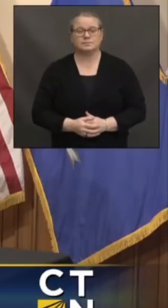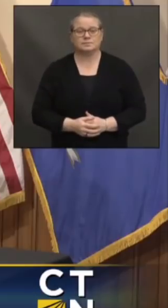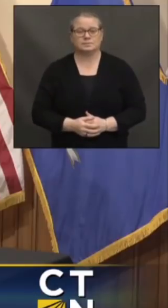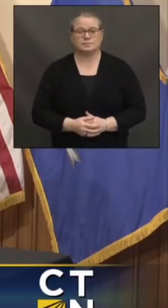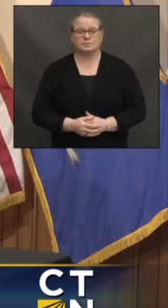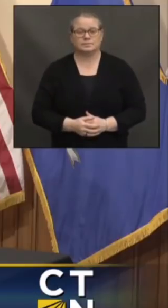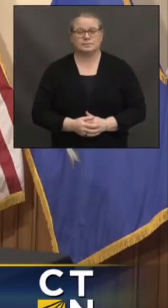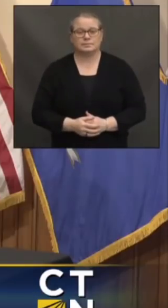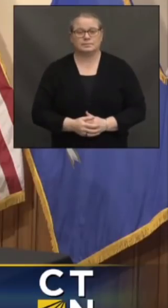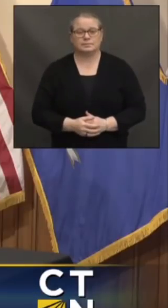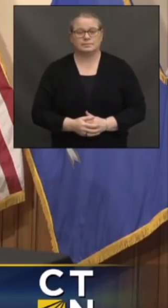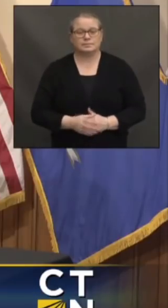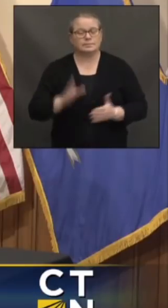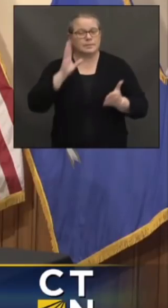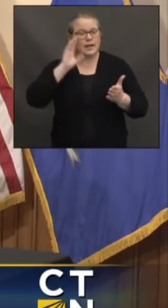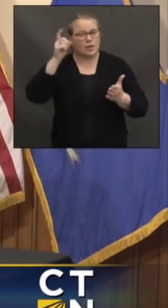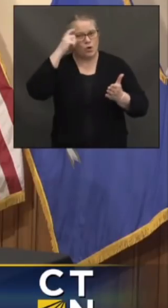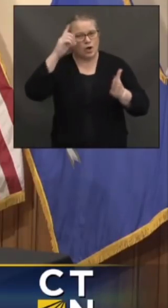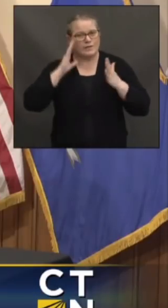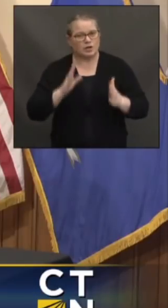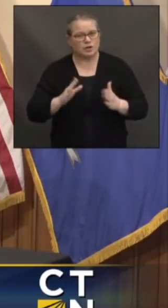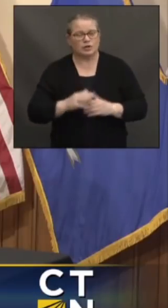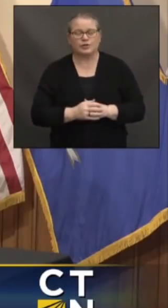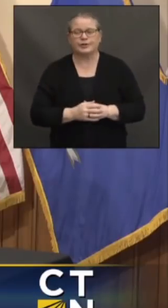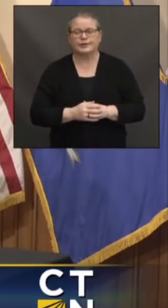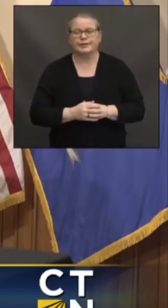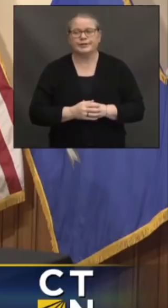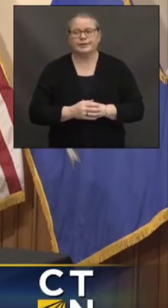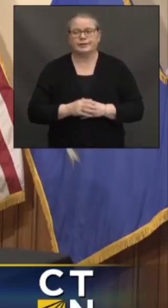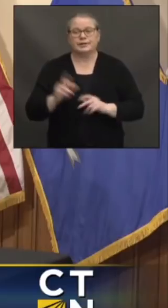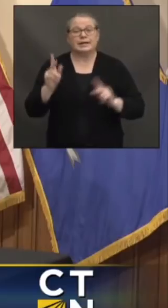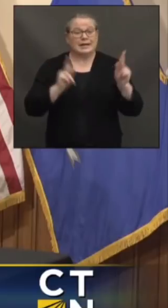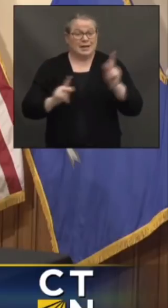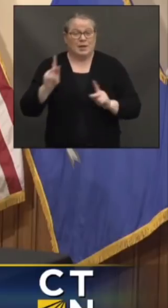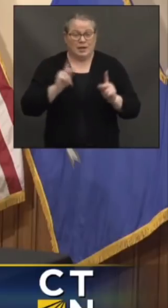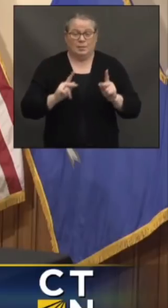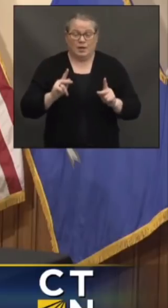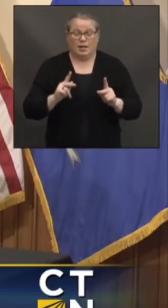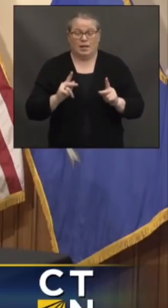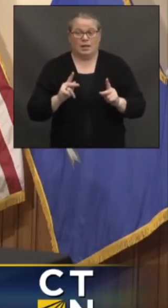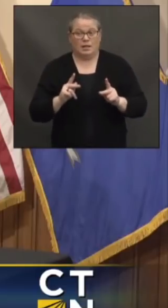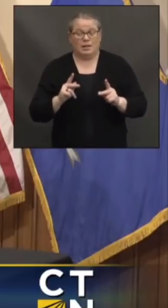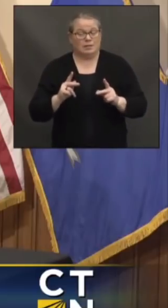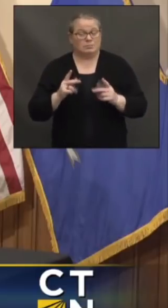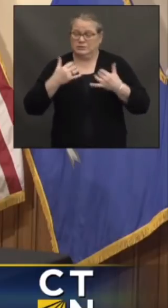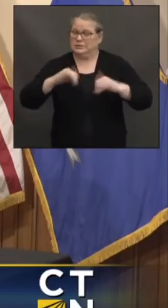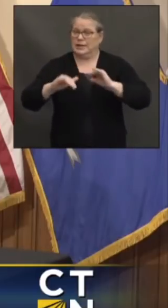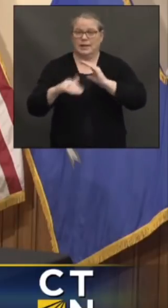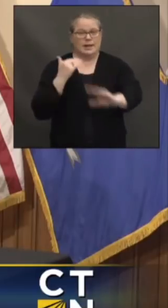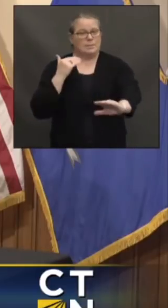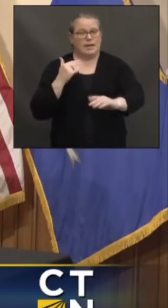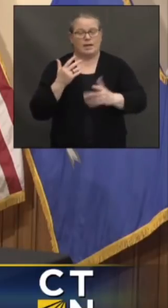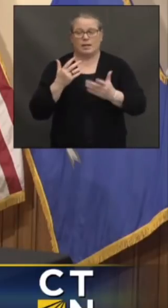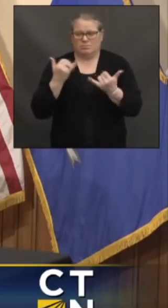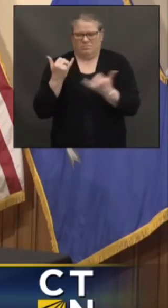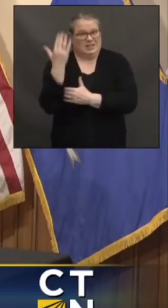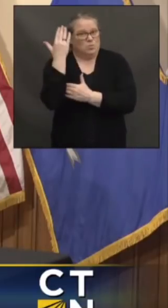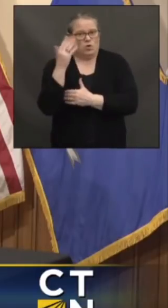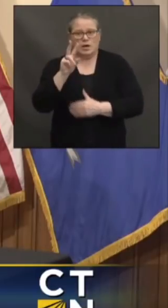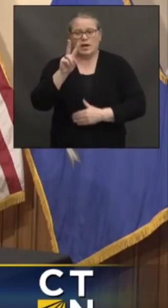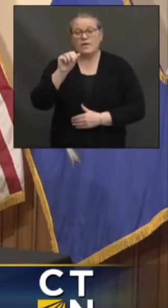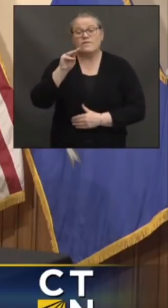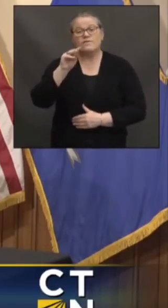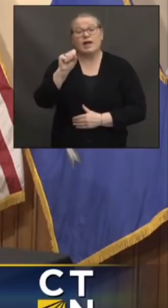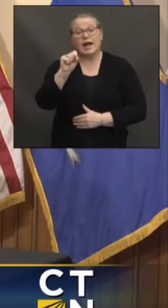Hi, Governor. We're still receiving emails from residents as recently as this morning who registered through VAMS and were told they would